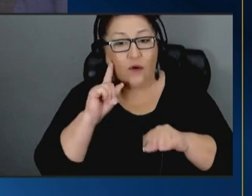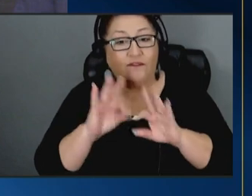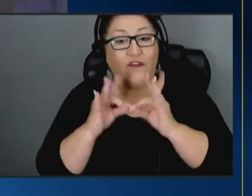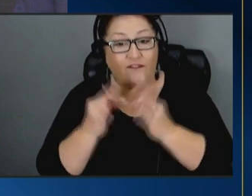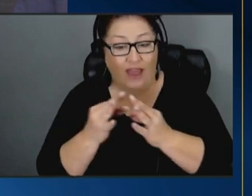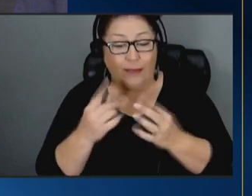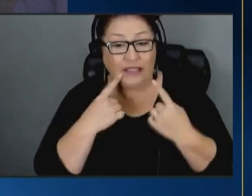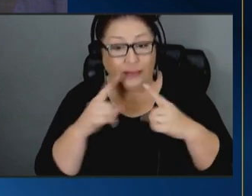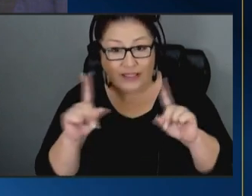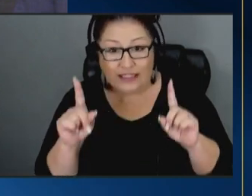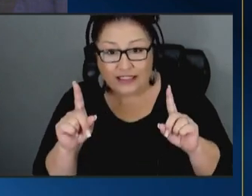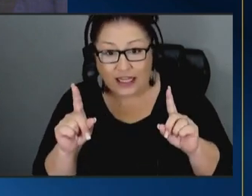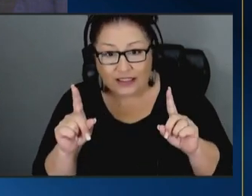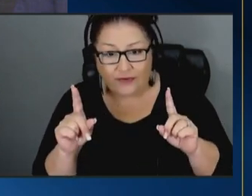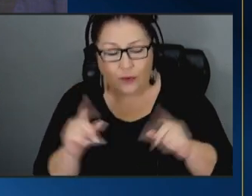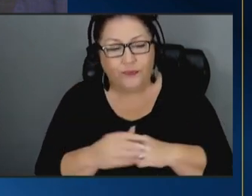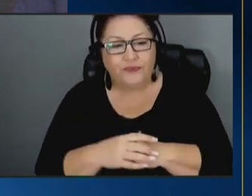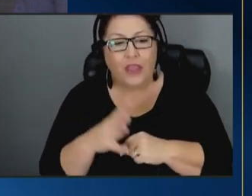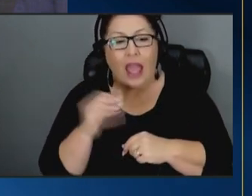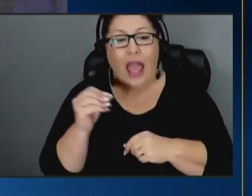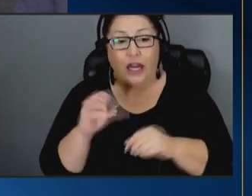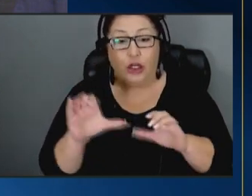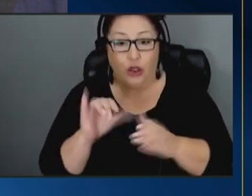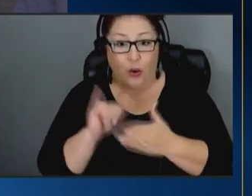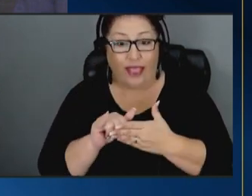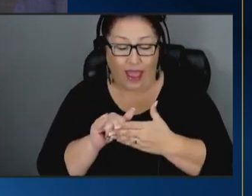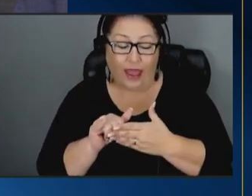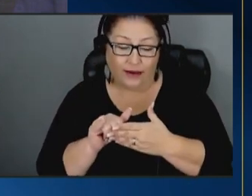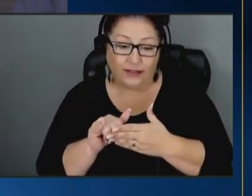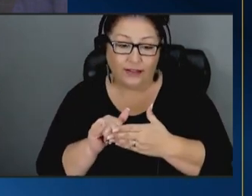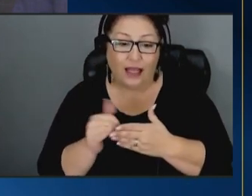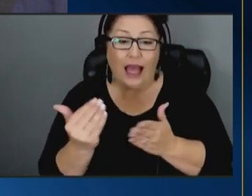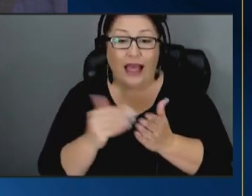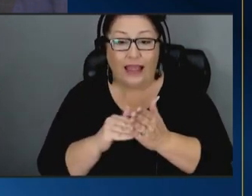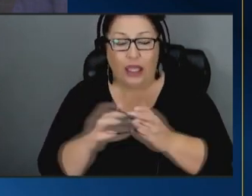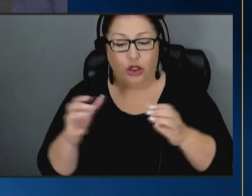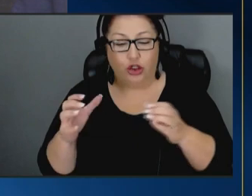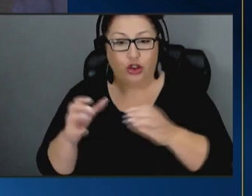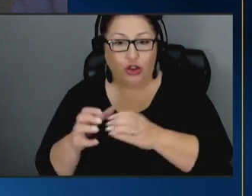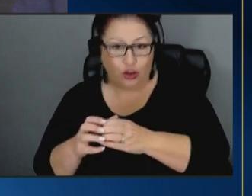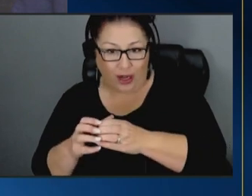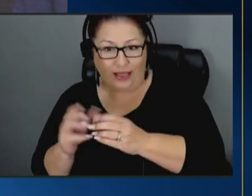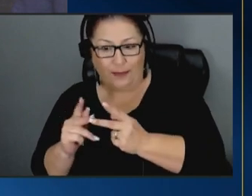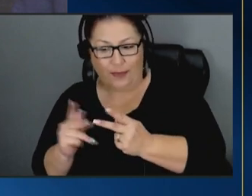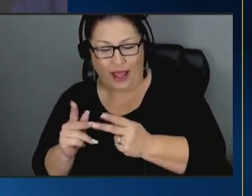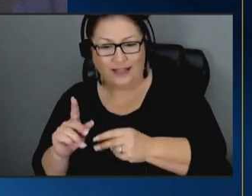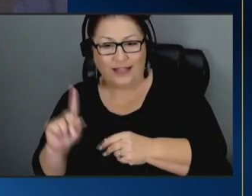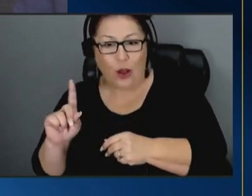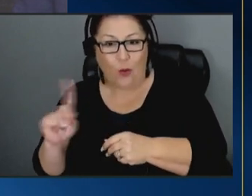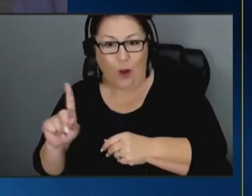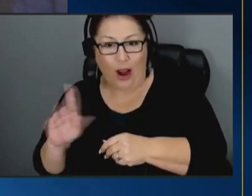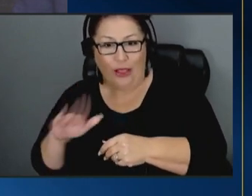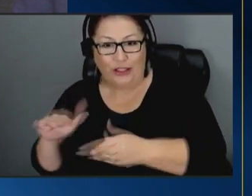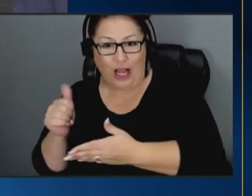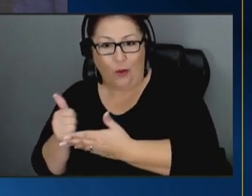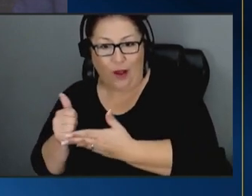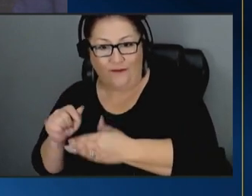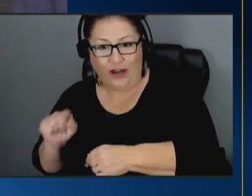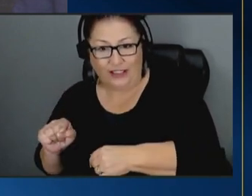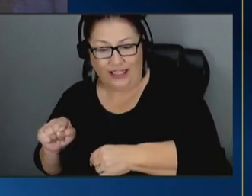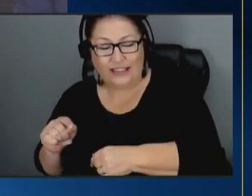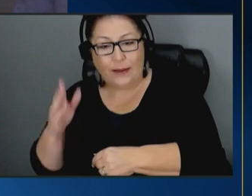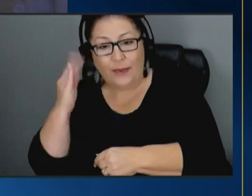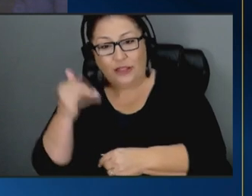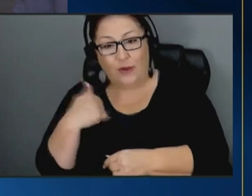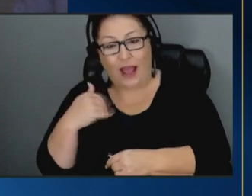successful um and in doing that again shrink this place that child welfare sits um because we've got partners